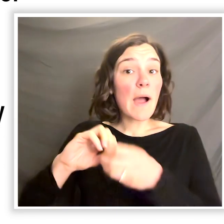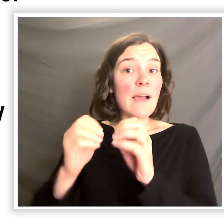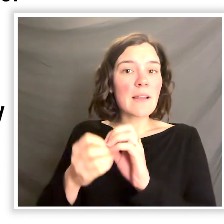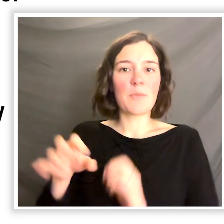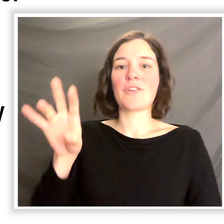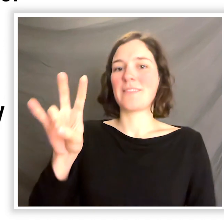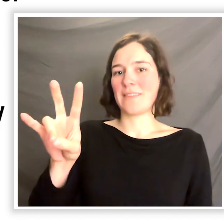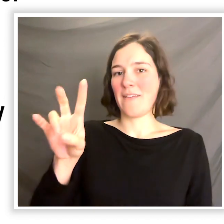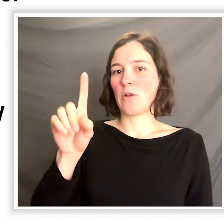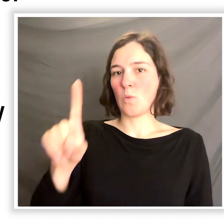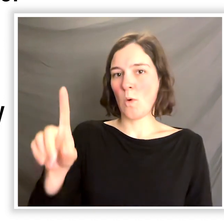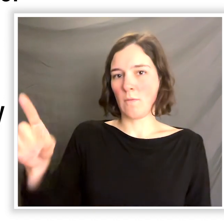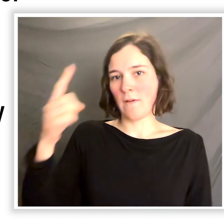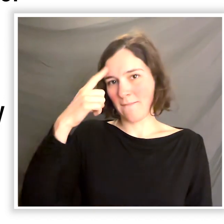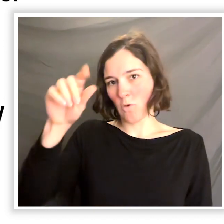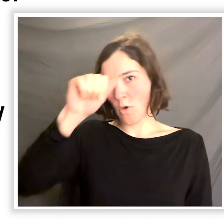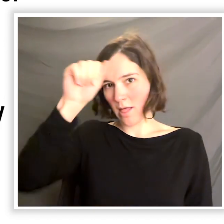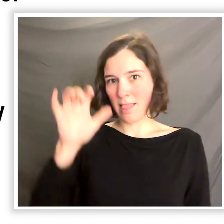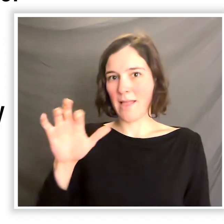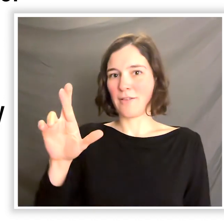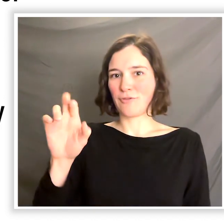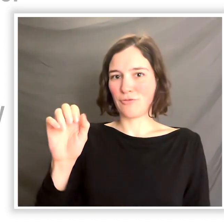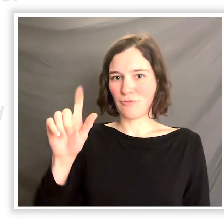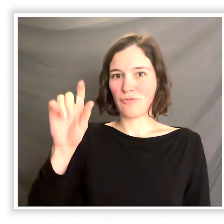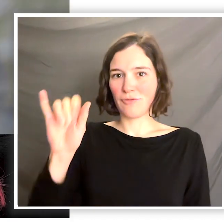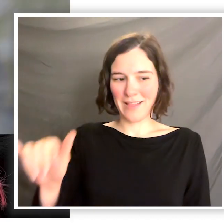number is 711 for Alaska Relay.